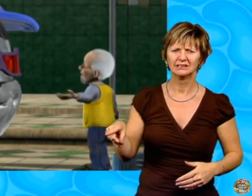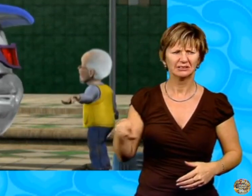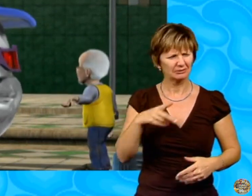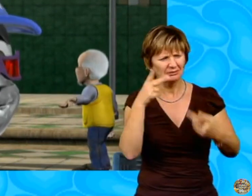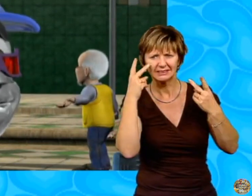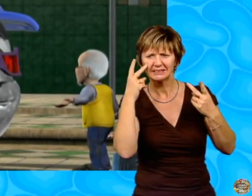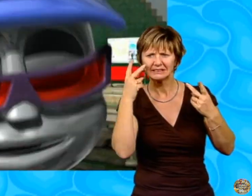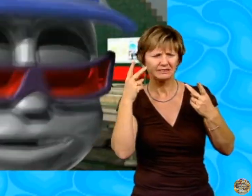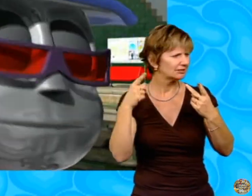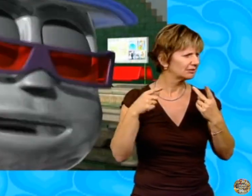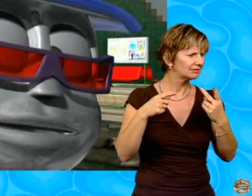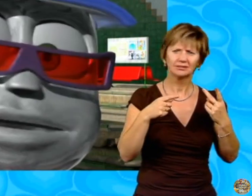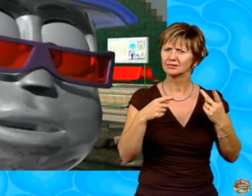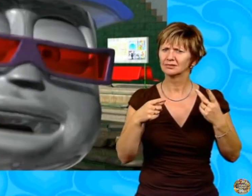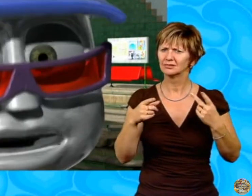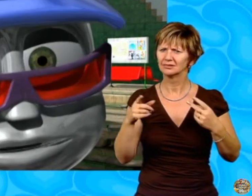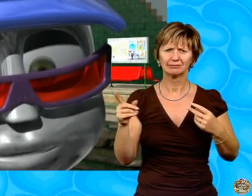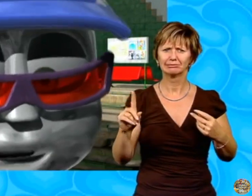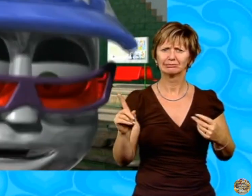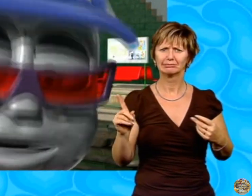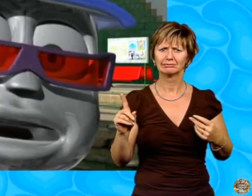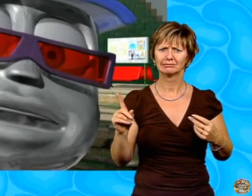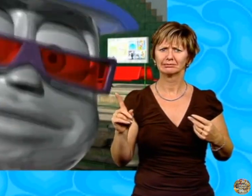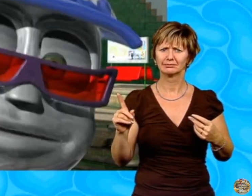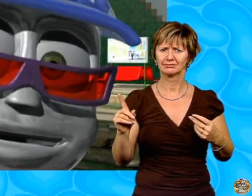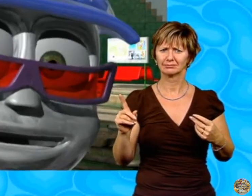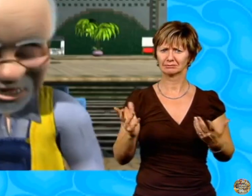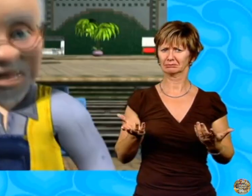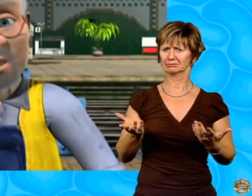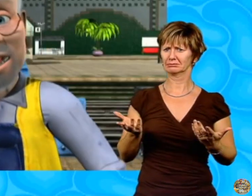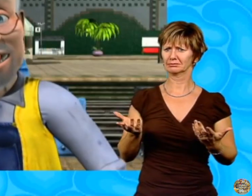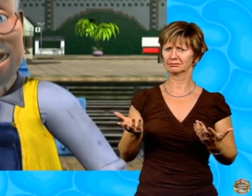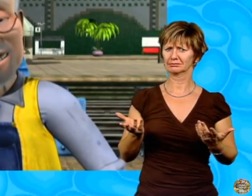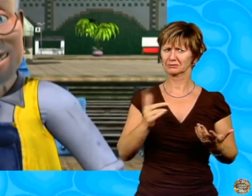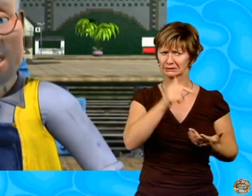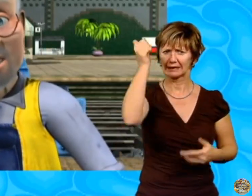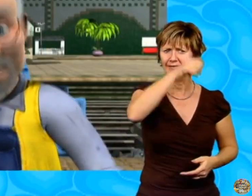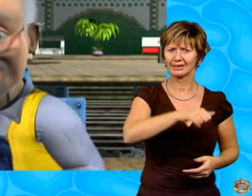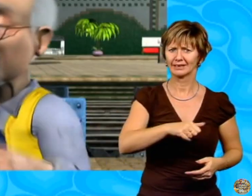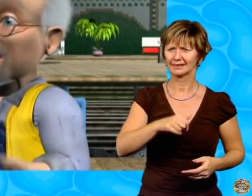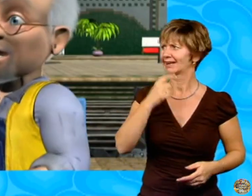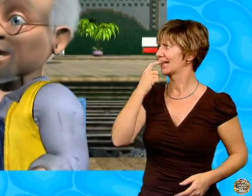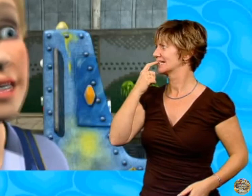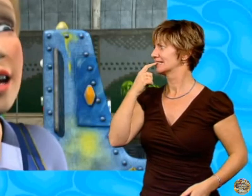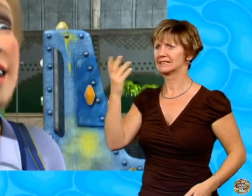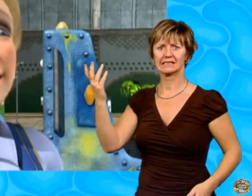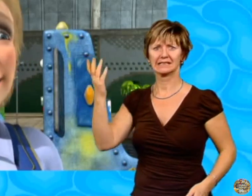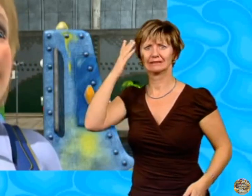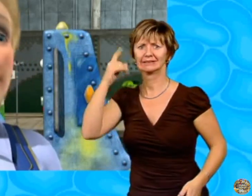This? Mr Rails, you're a genius. Well, I don't know what to say. Hey!